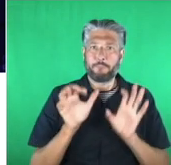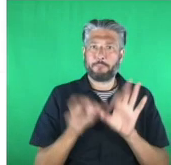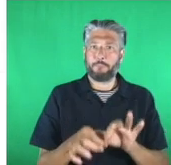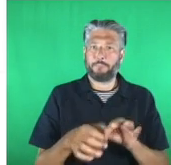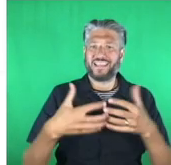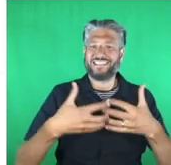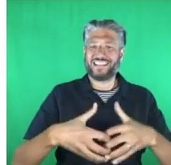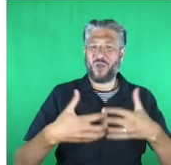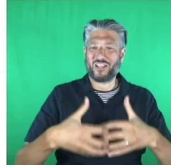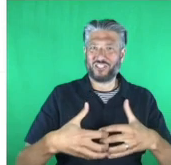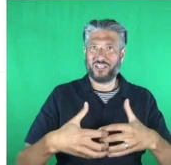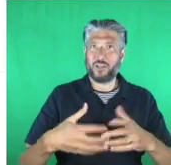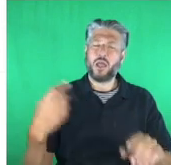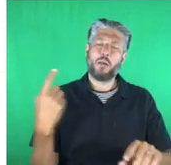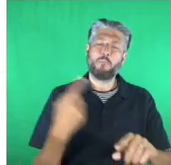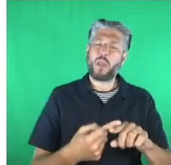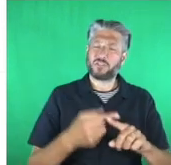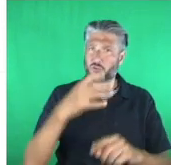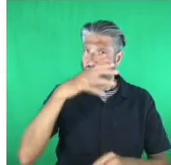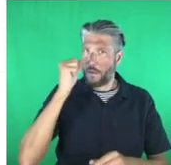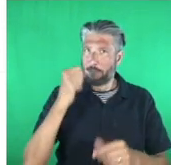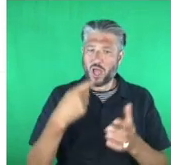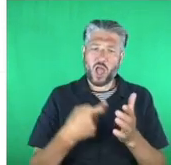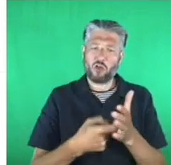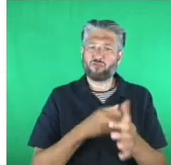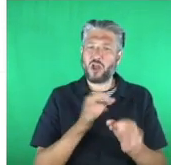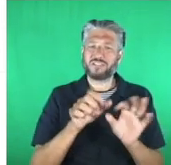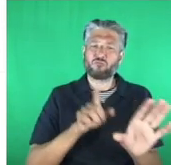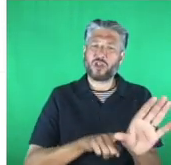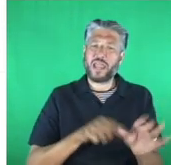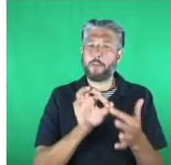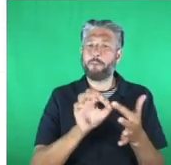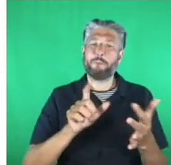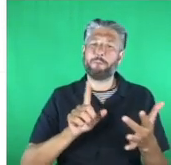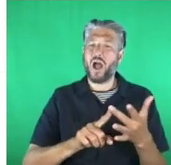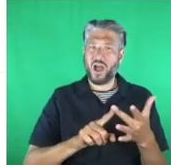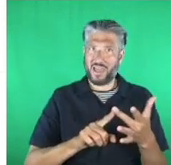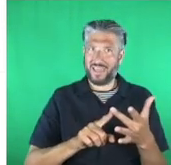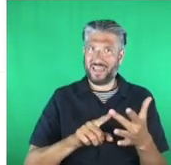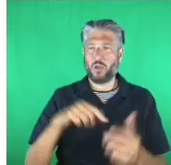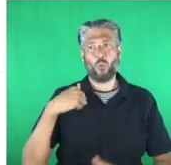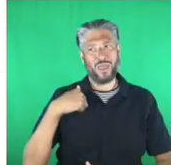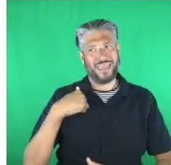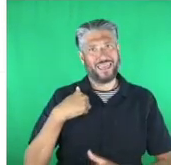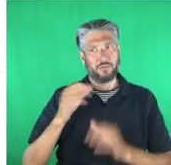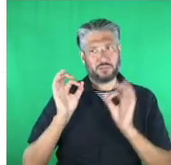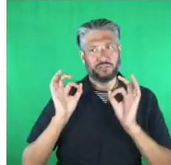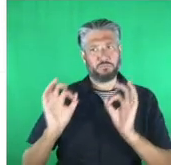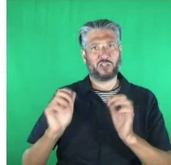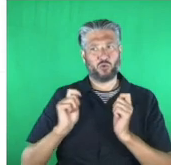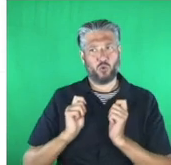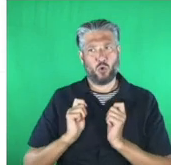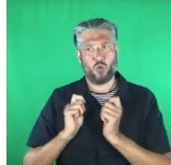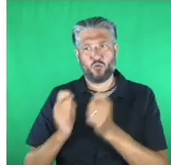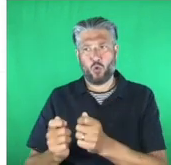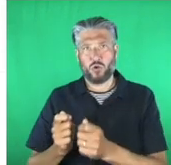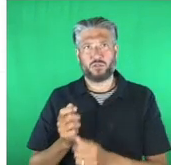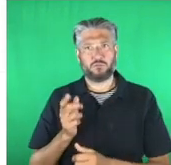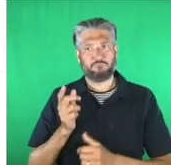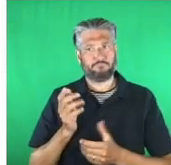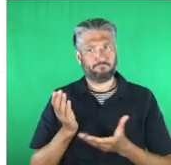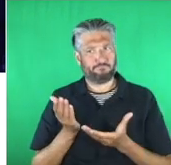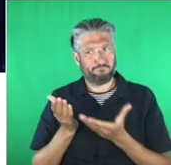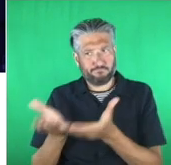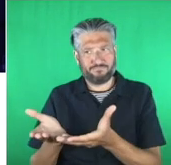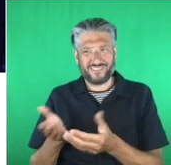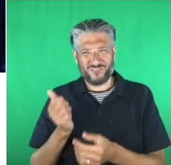Raspberry Pi, Evan Upton, for his, he received a special award for his work on Raspberry Pi. And I know that's something that you know about a